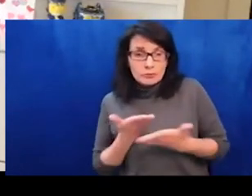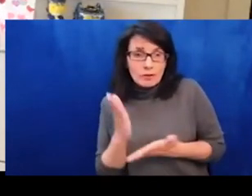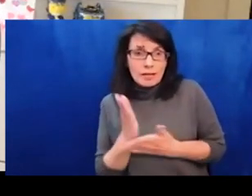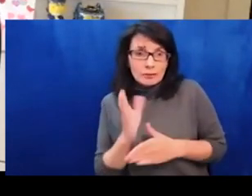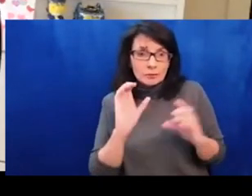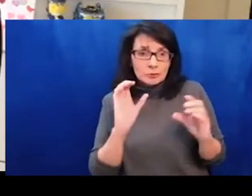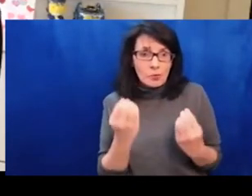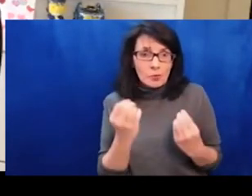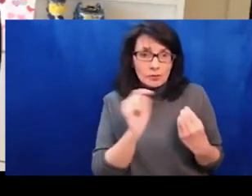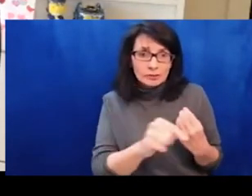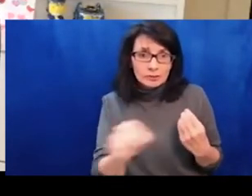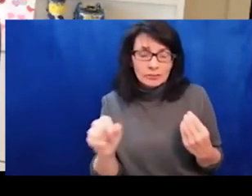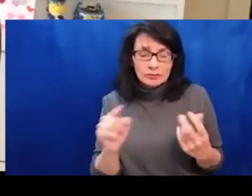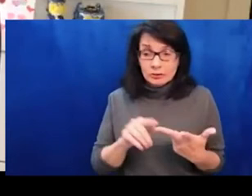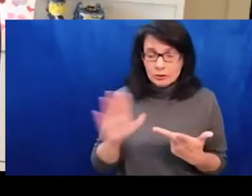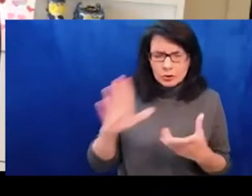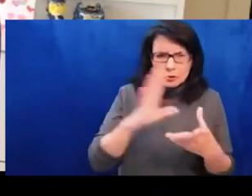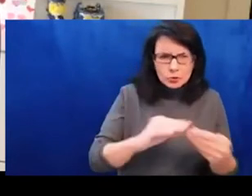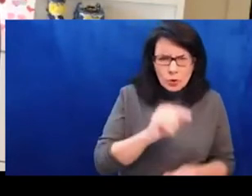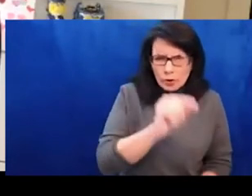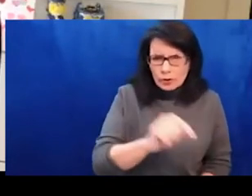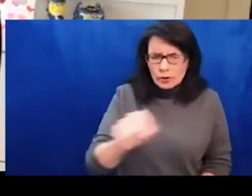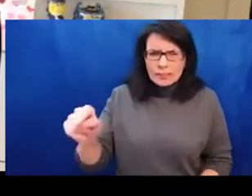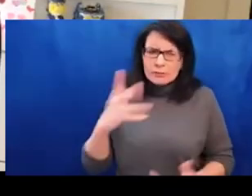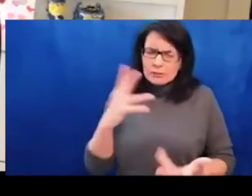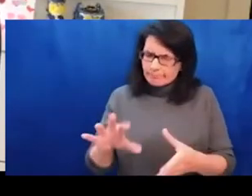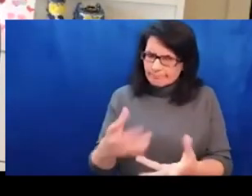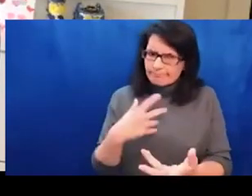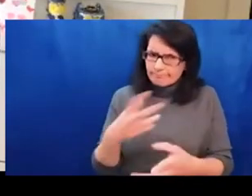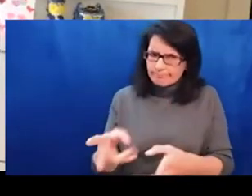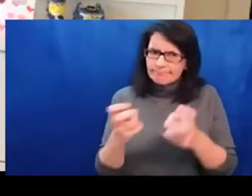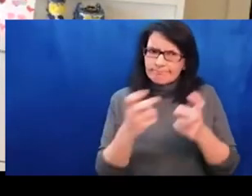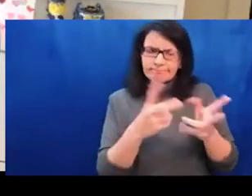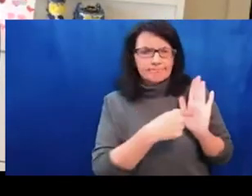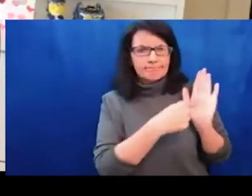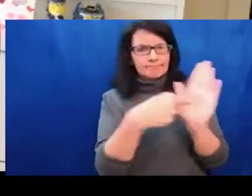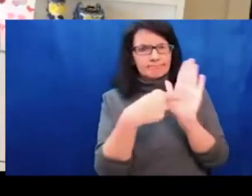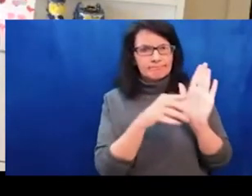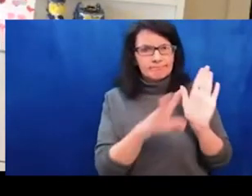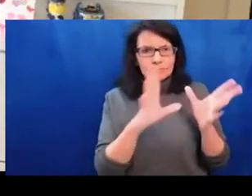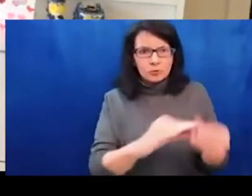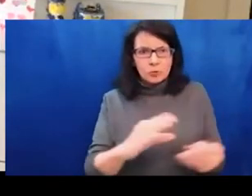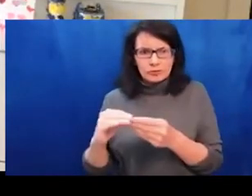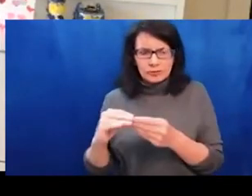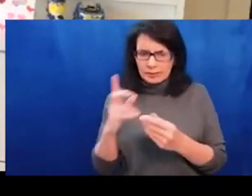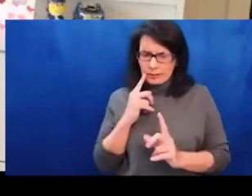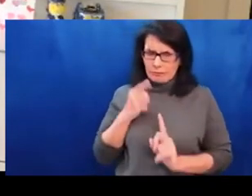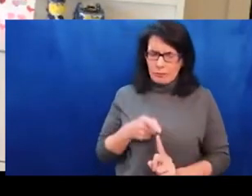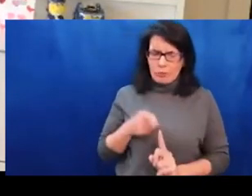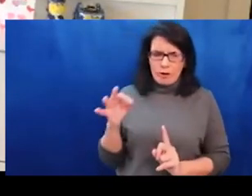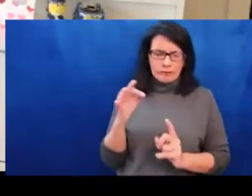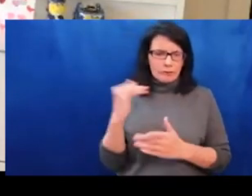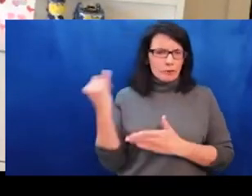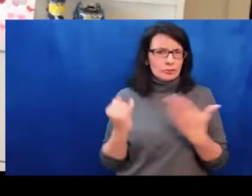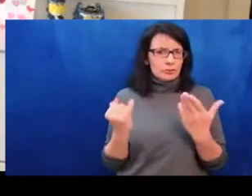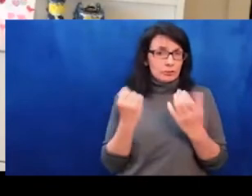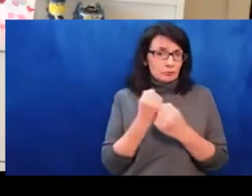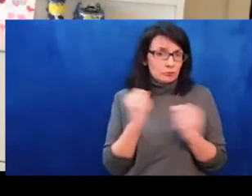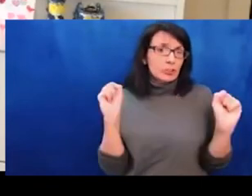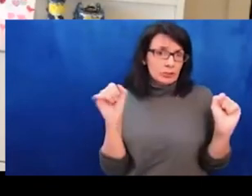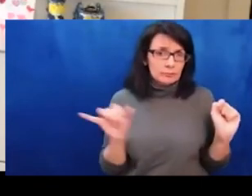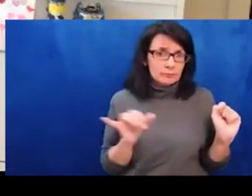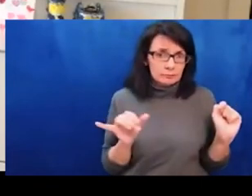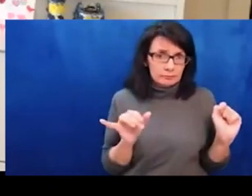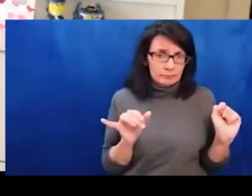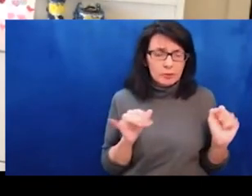them. It serves artists of all disciplines as well as cultural professionals using an inclusive definition of artist that encompasses those who work